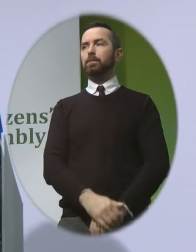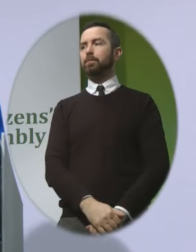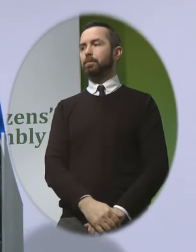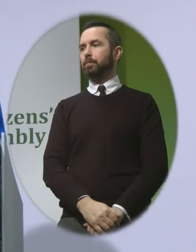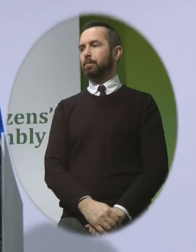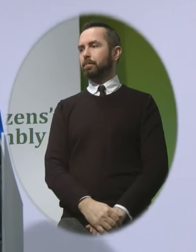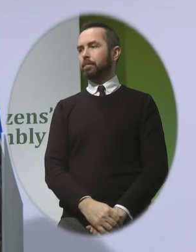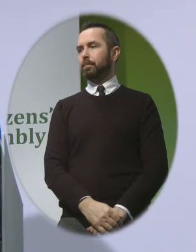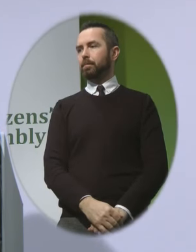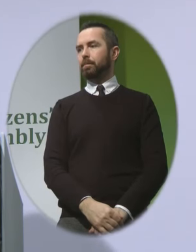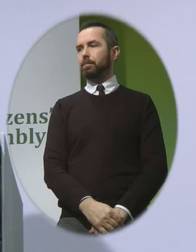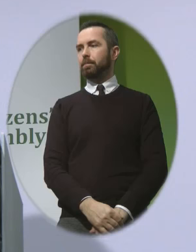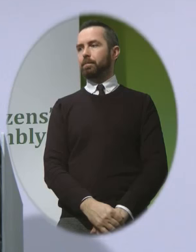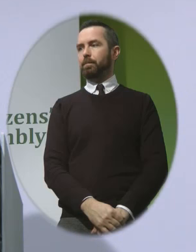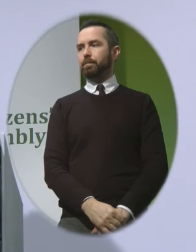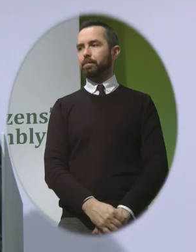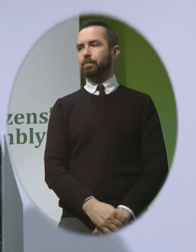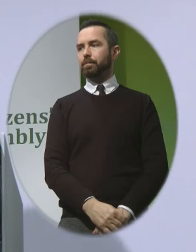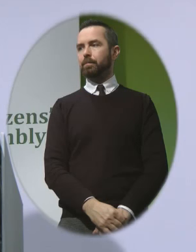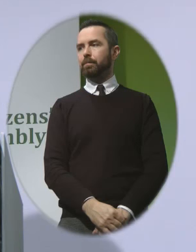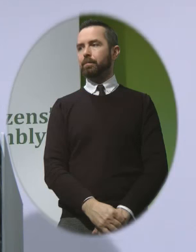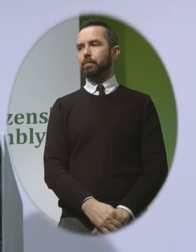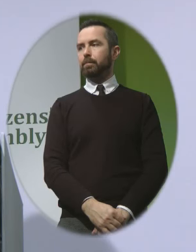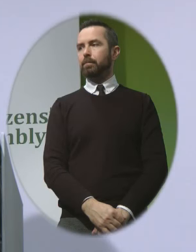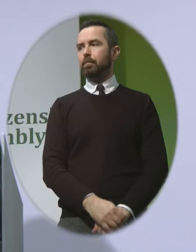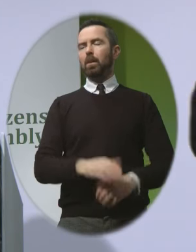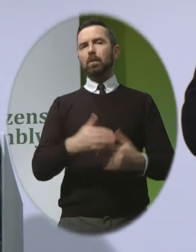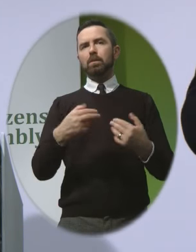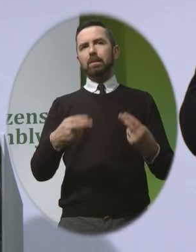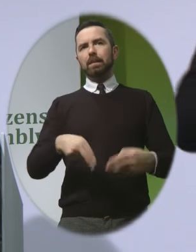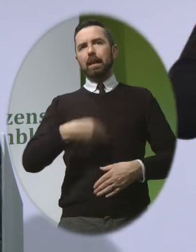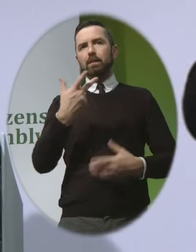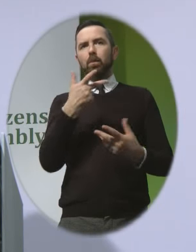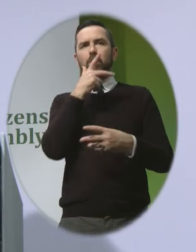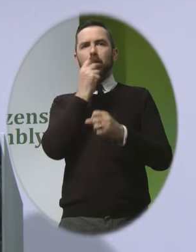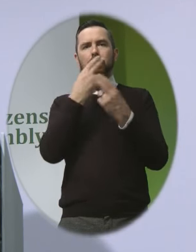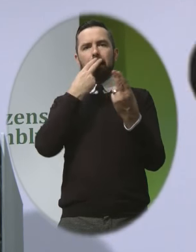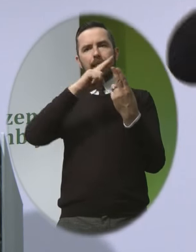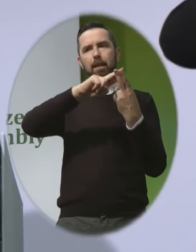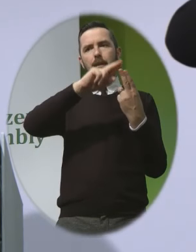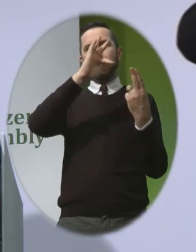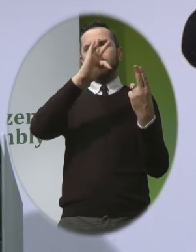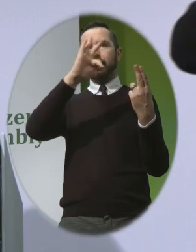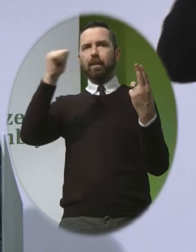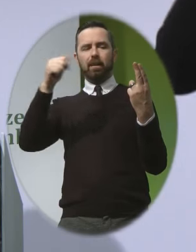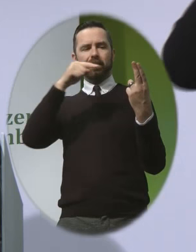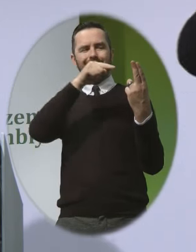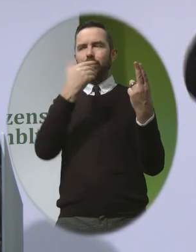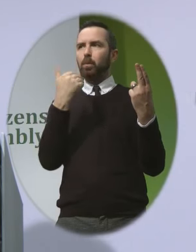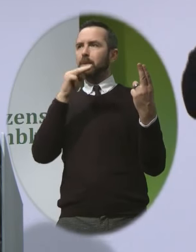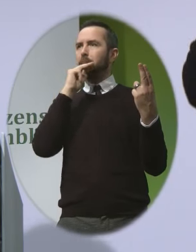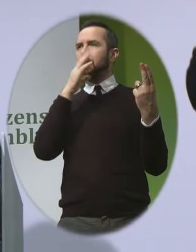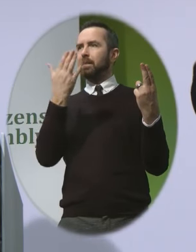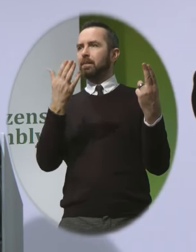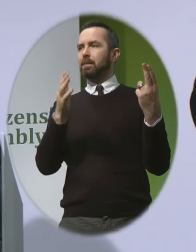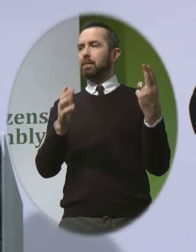so next we want to look at the label the fatal fetal abnormality label that we hear so much about so first you can see